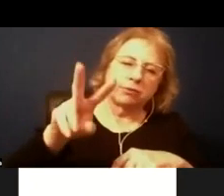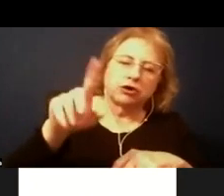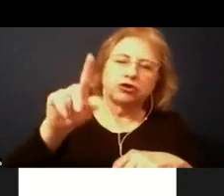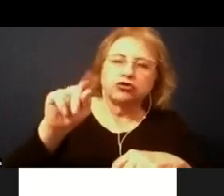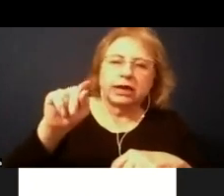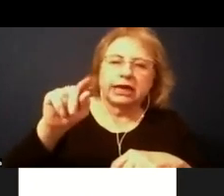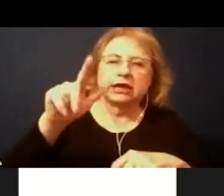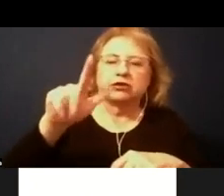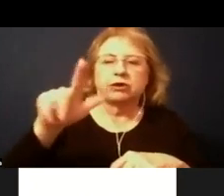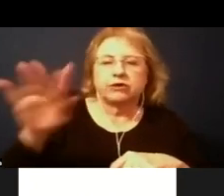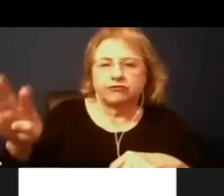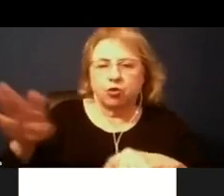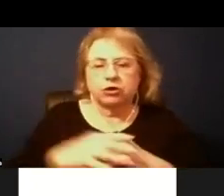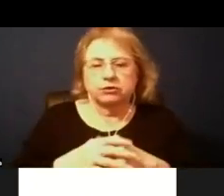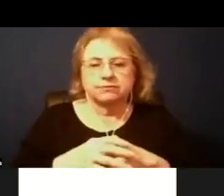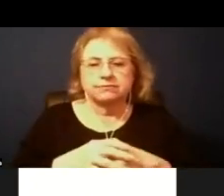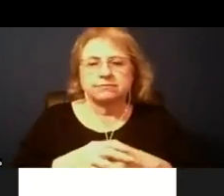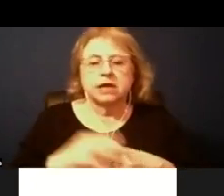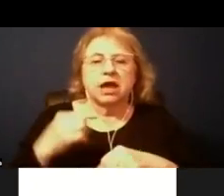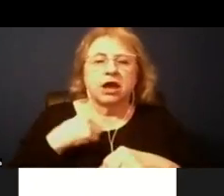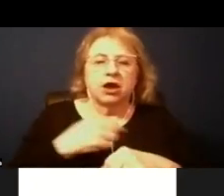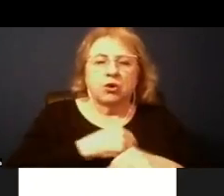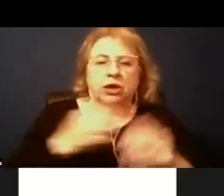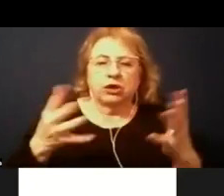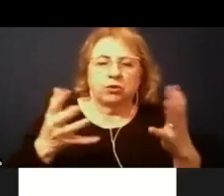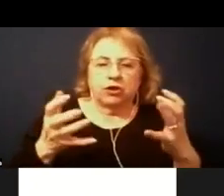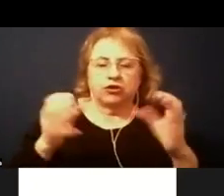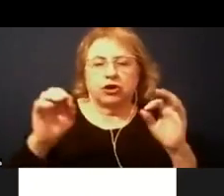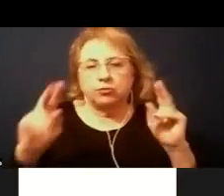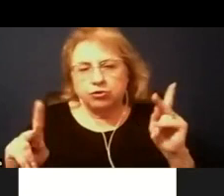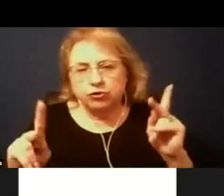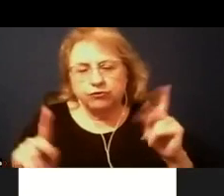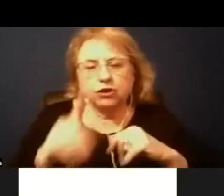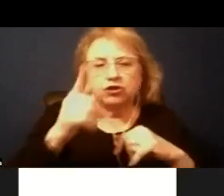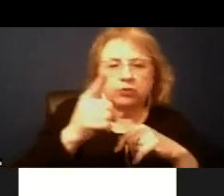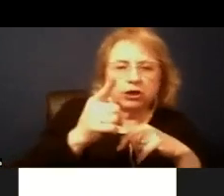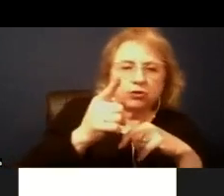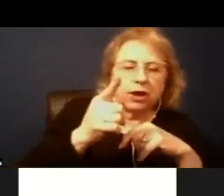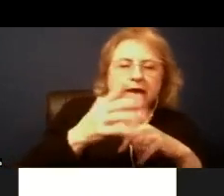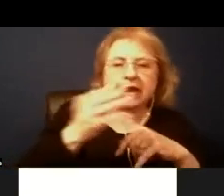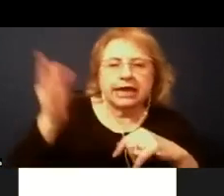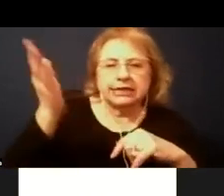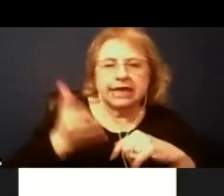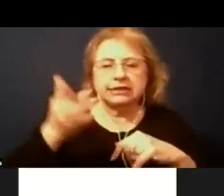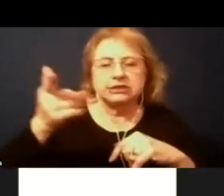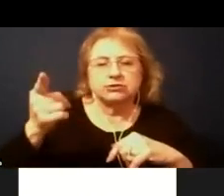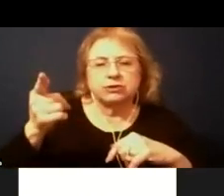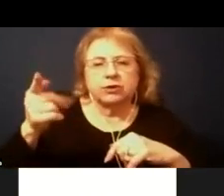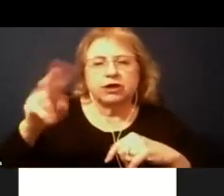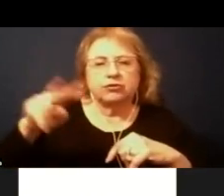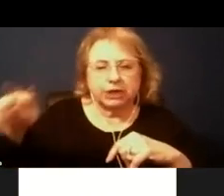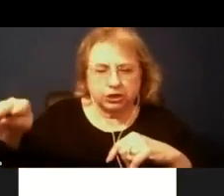recommendation that the board approve resolution number 21 21 21-22 resolution of the board of education